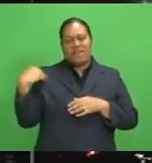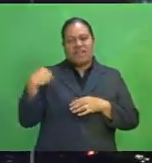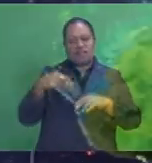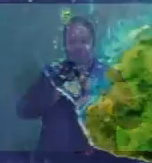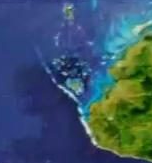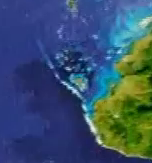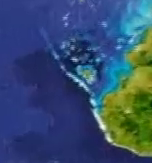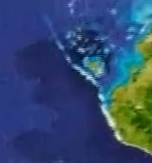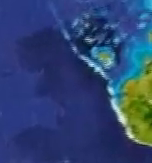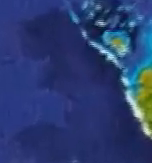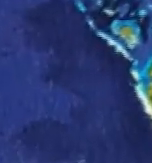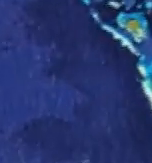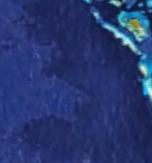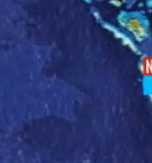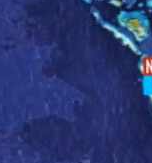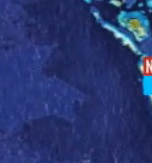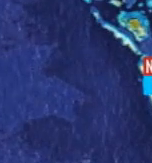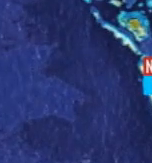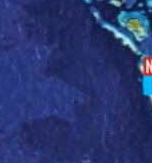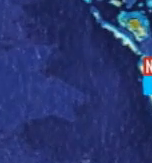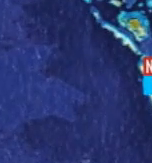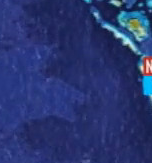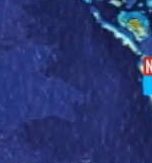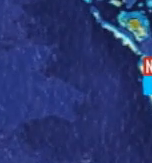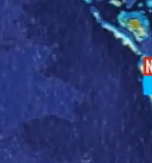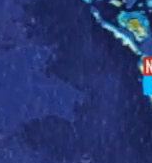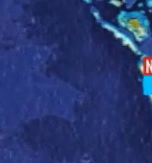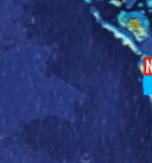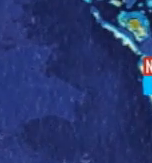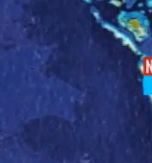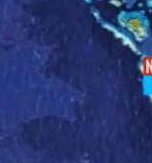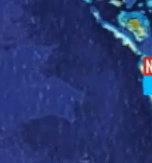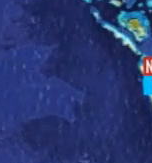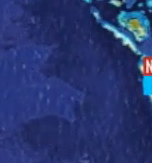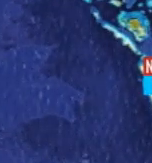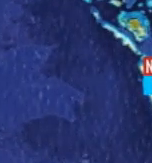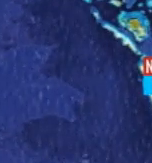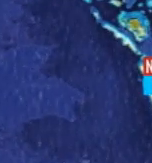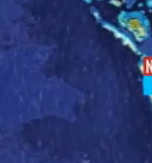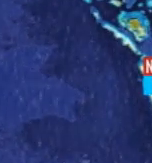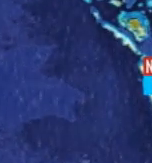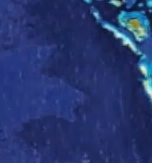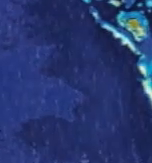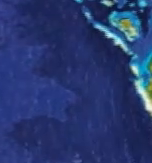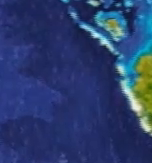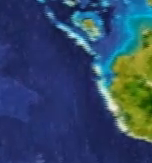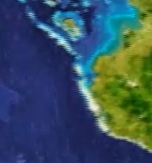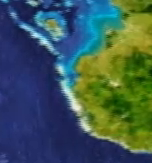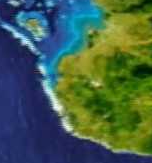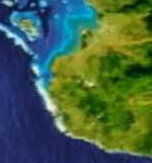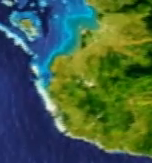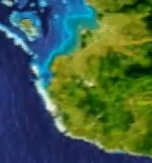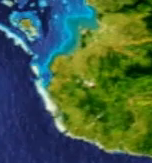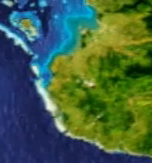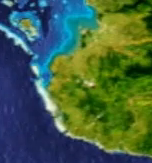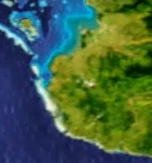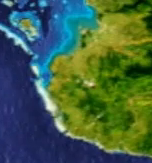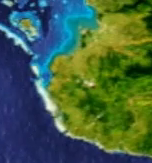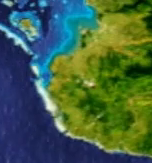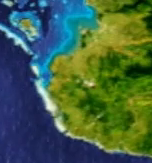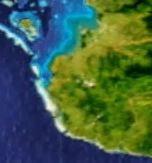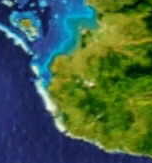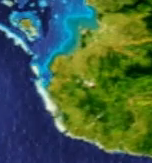A look at the weather map. In the west mostly hot and humid conditions. Eastwards from Pacific Harbor to Suva.